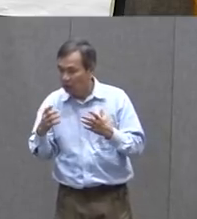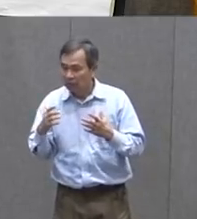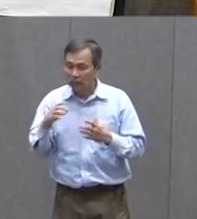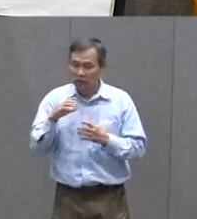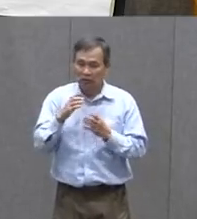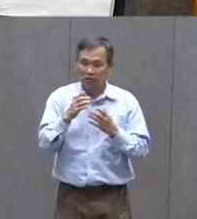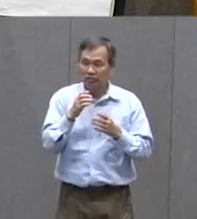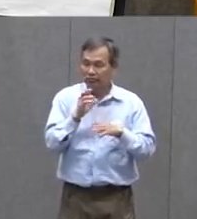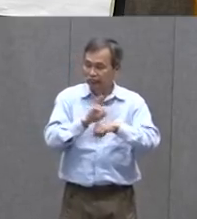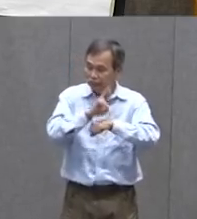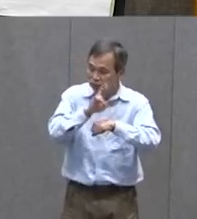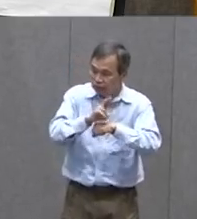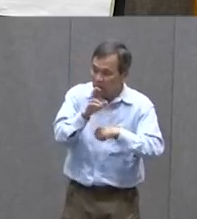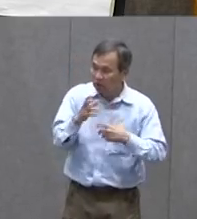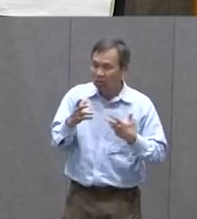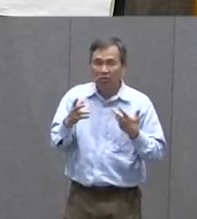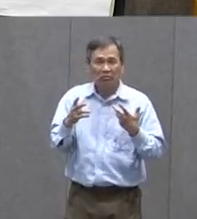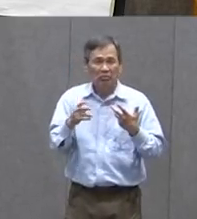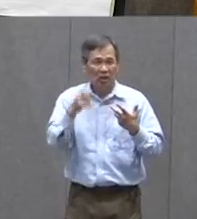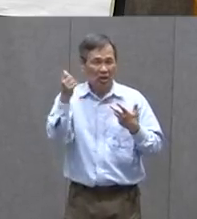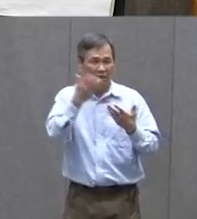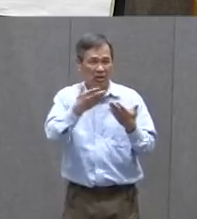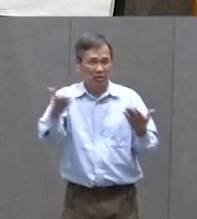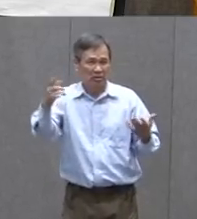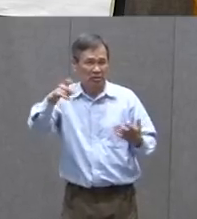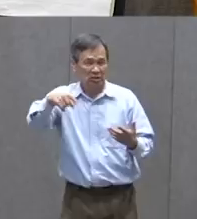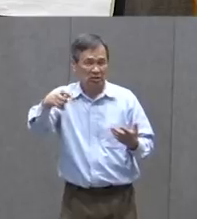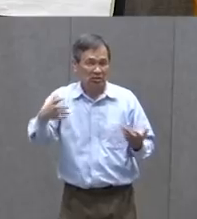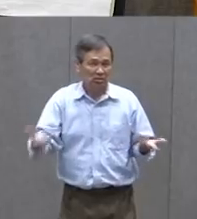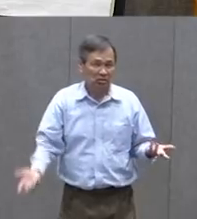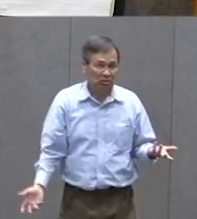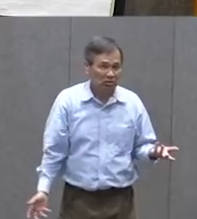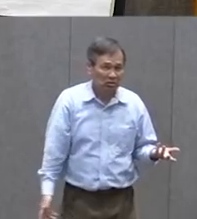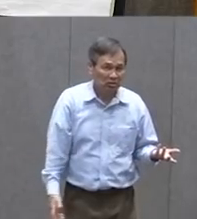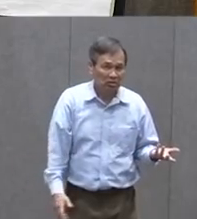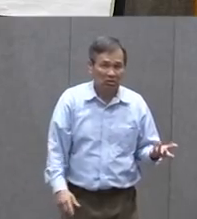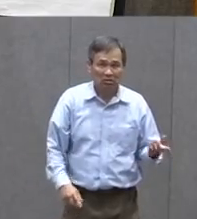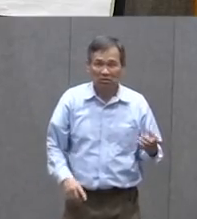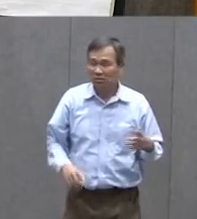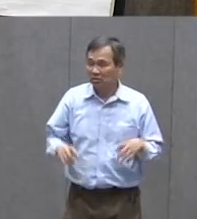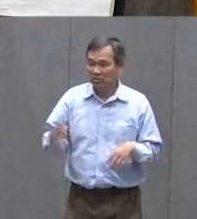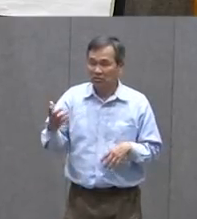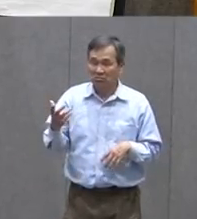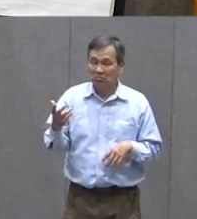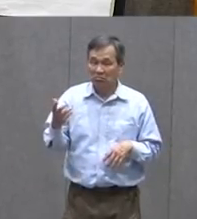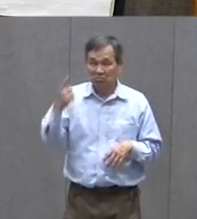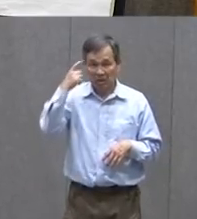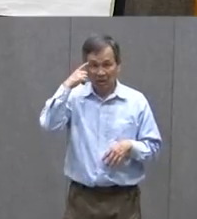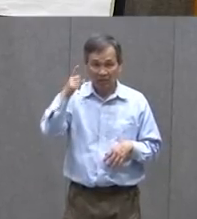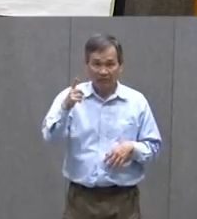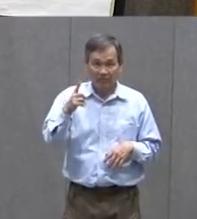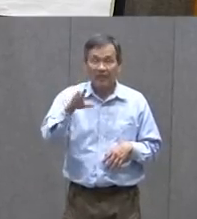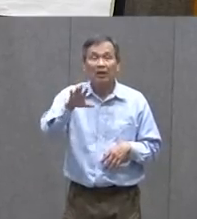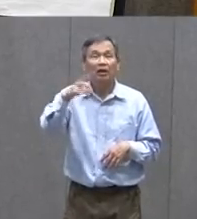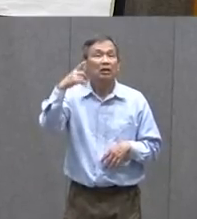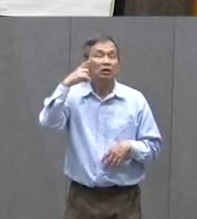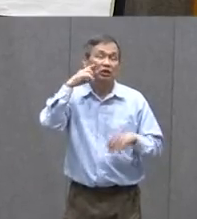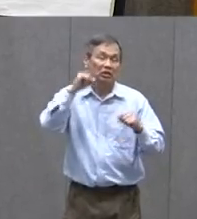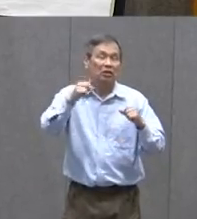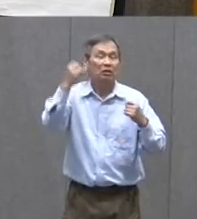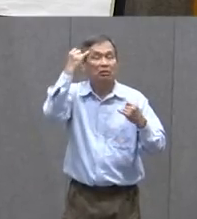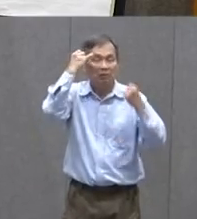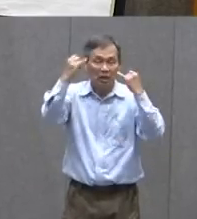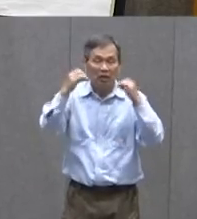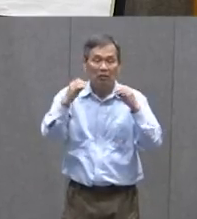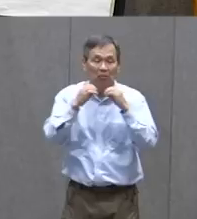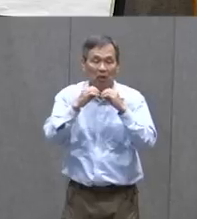They Need Maybe Can You Think Of Any Other Kind Of Things That They Might Need In That I Would Imagine That You Can Maybe They